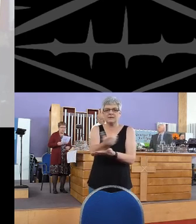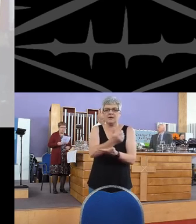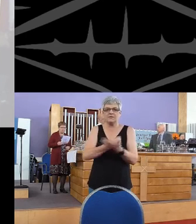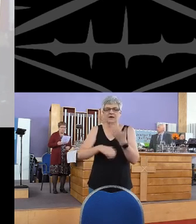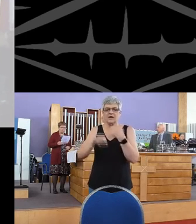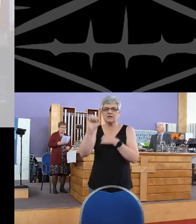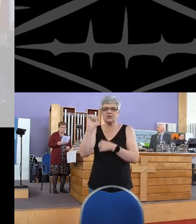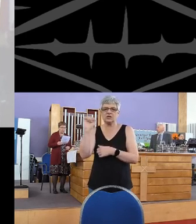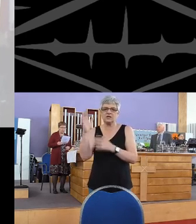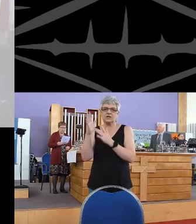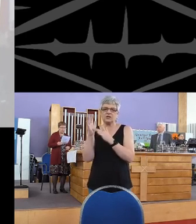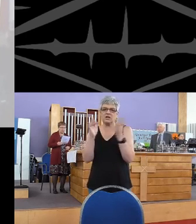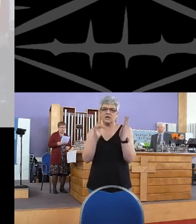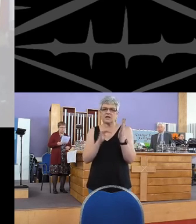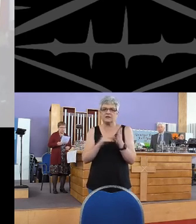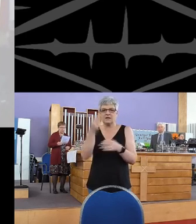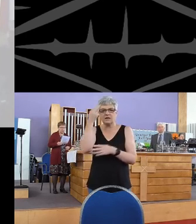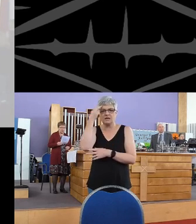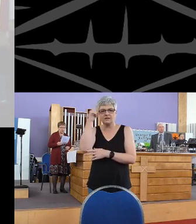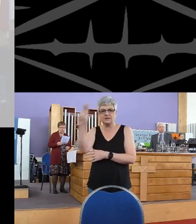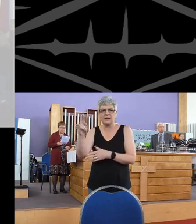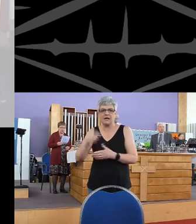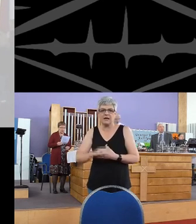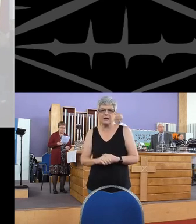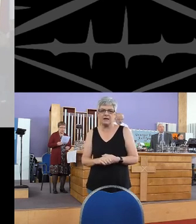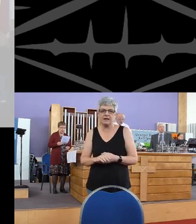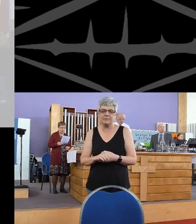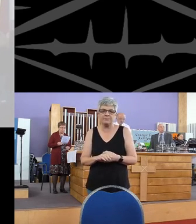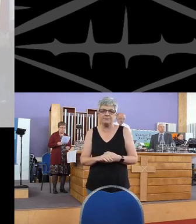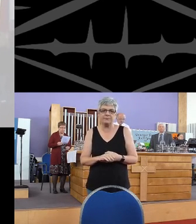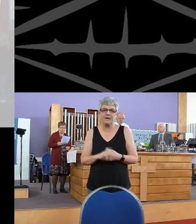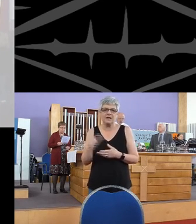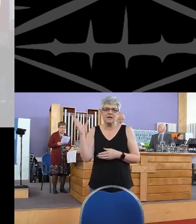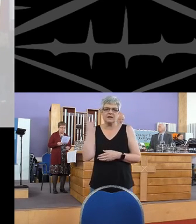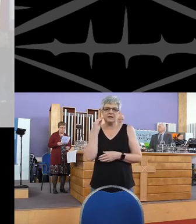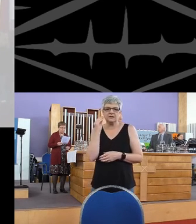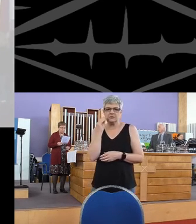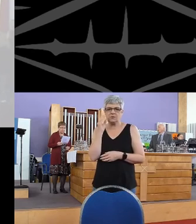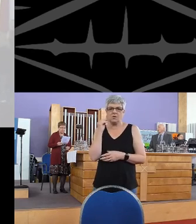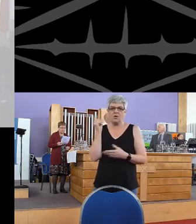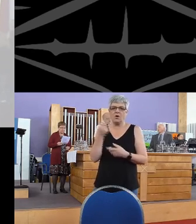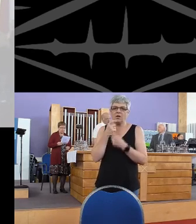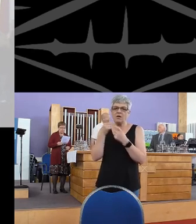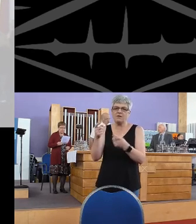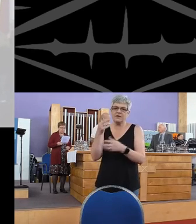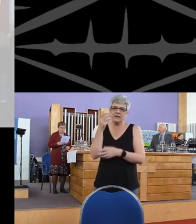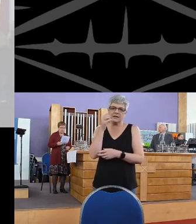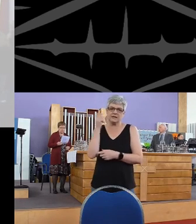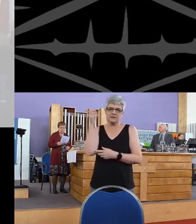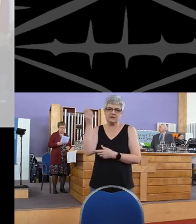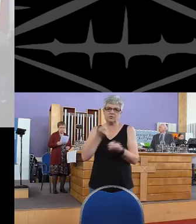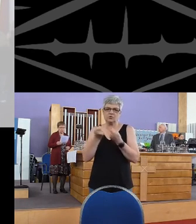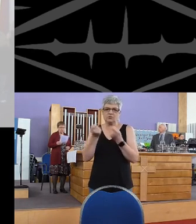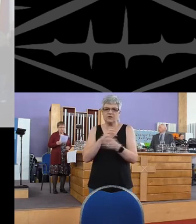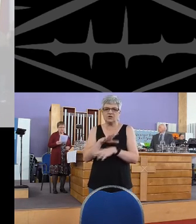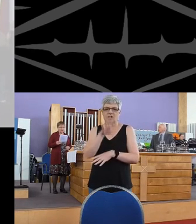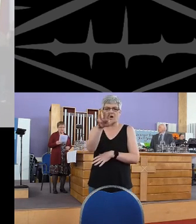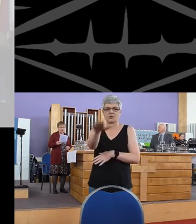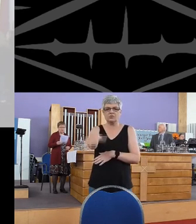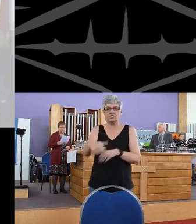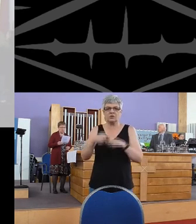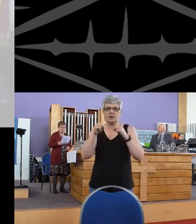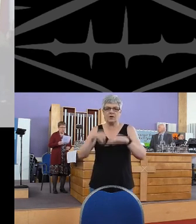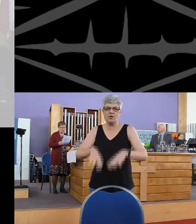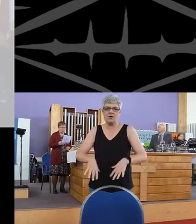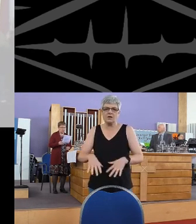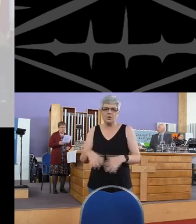salvation in Jesus' To the call of the kingdom to return